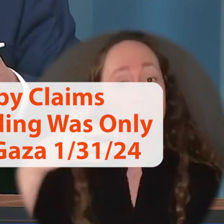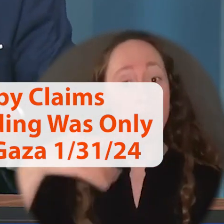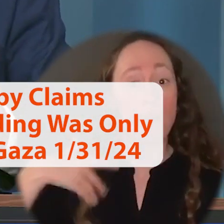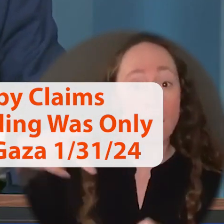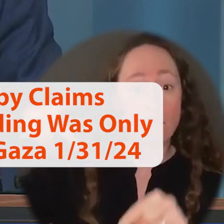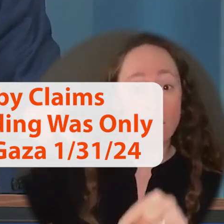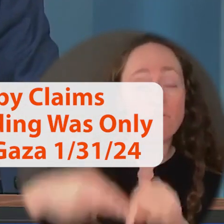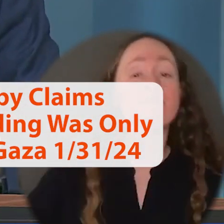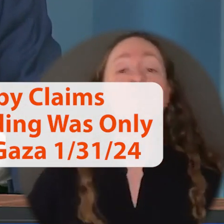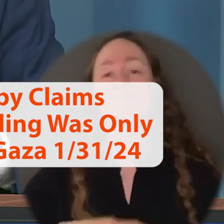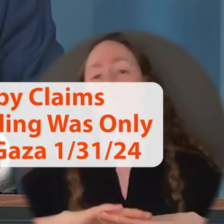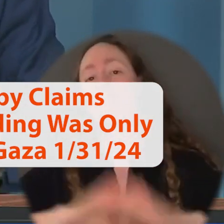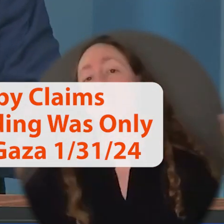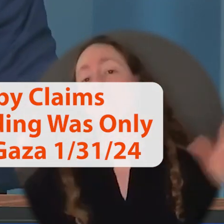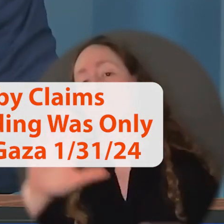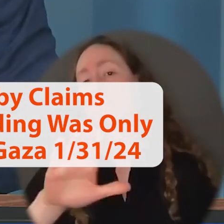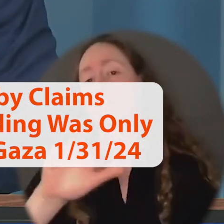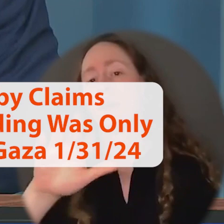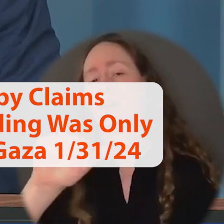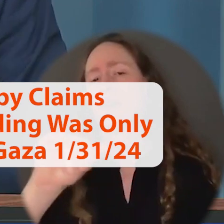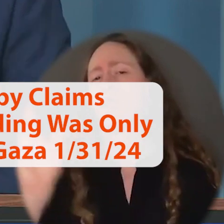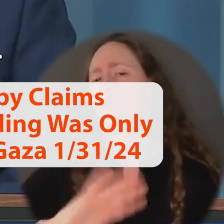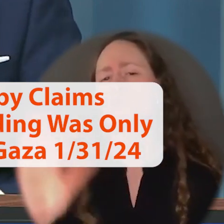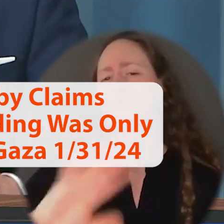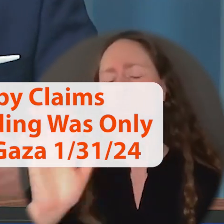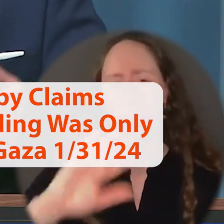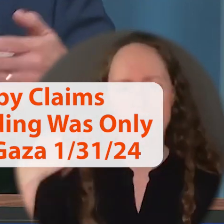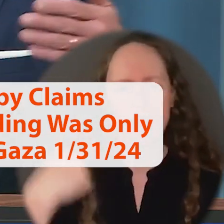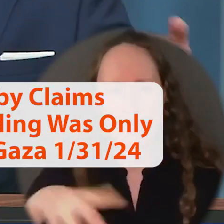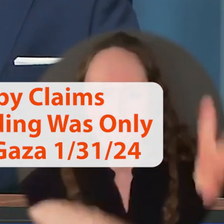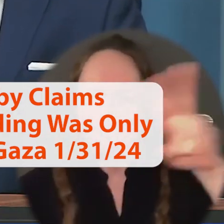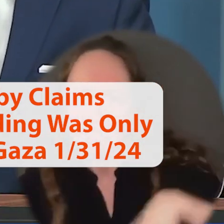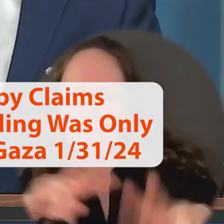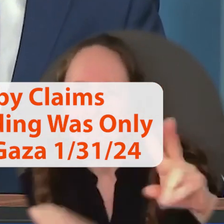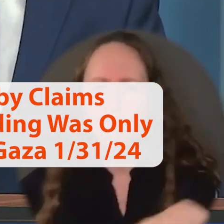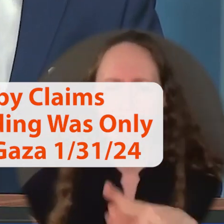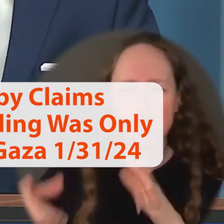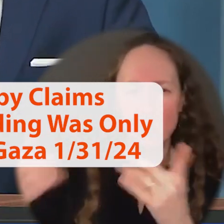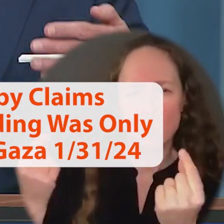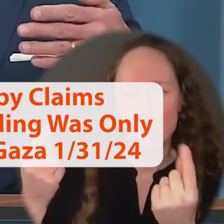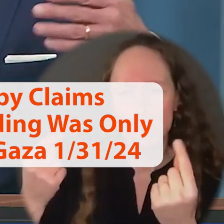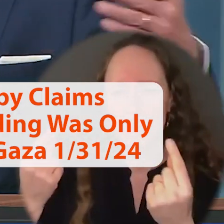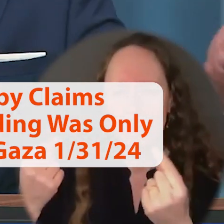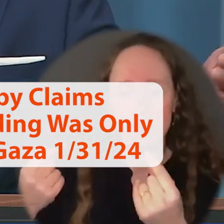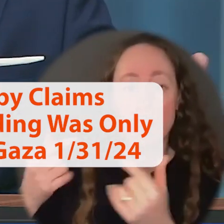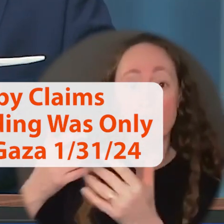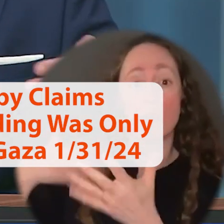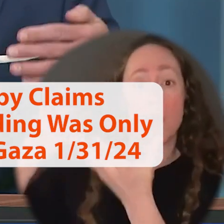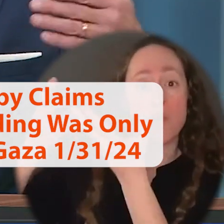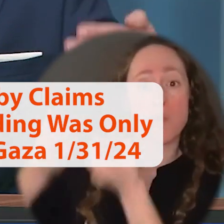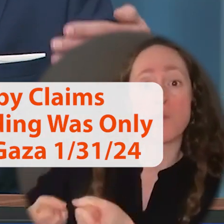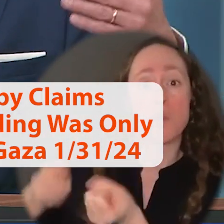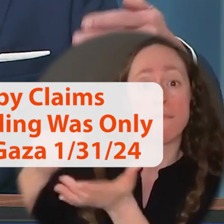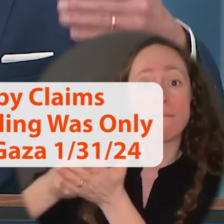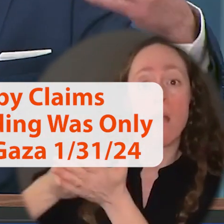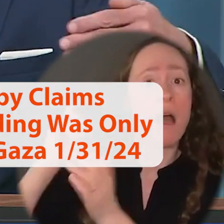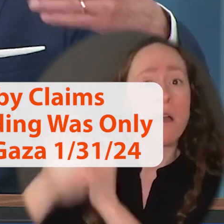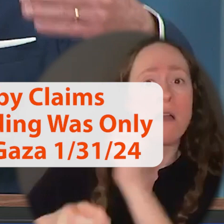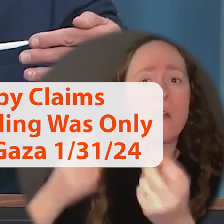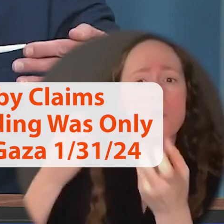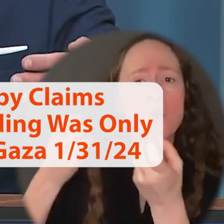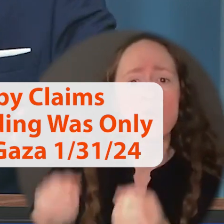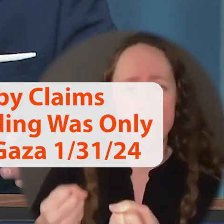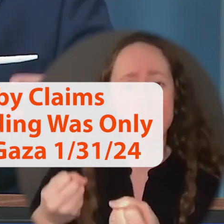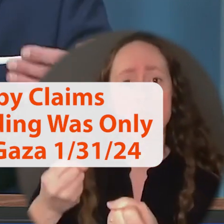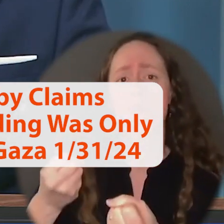We'll take a look at what our options are, depending on how the investigation goes. And the money that was suspended. There wasn't a lot left